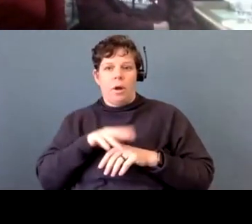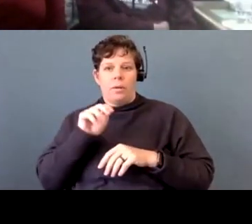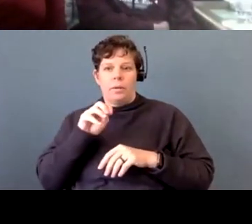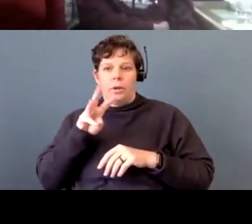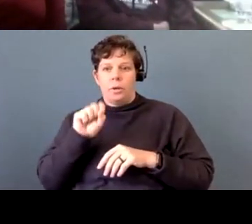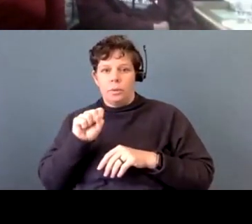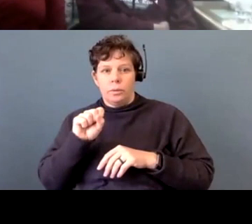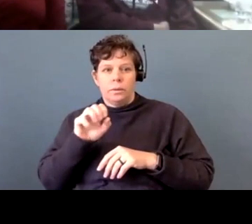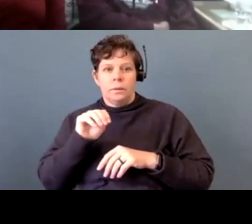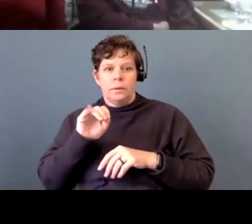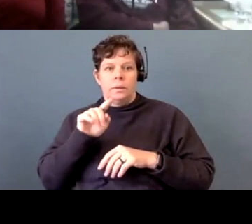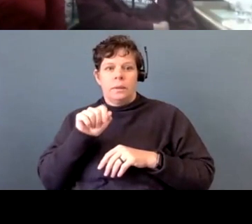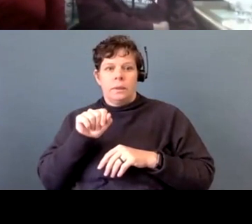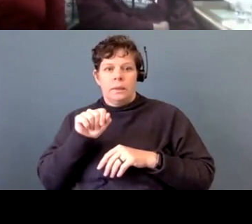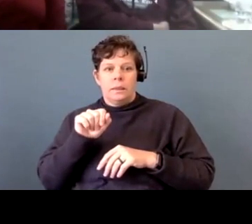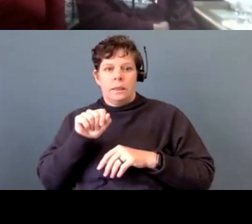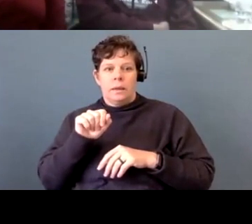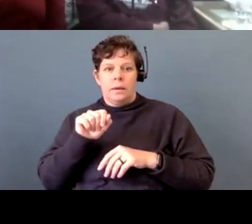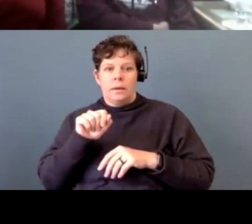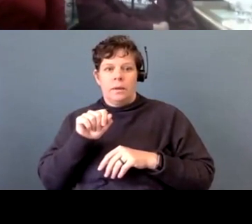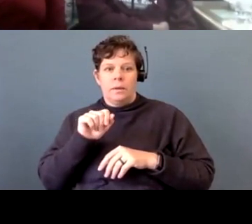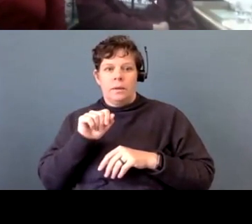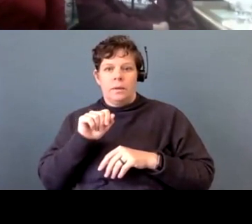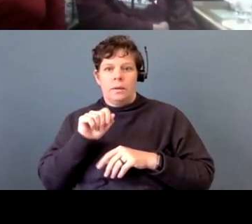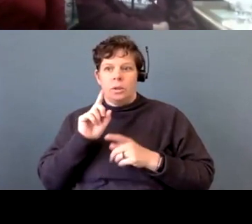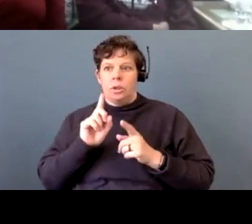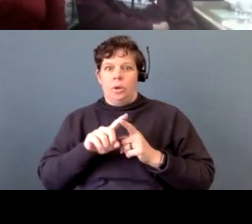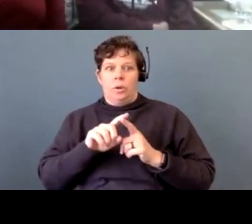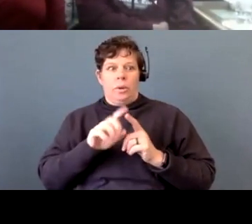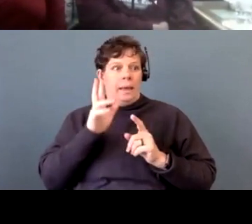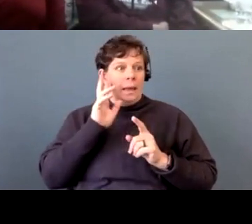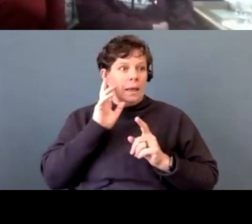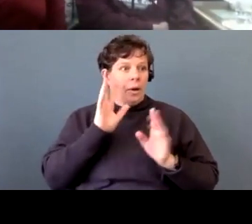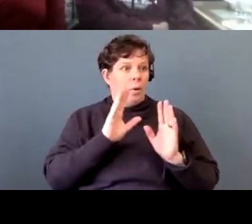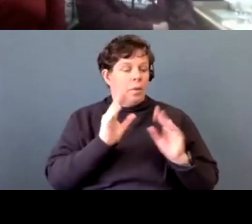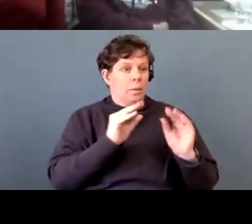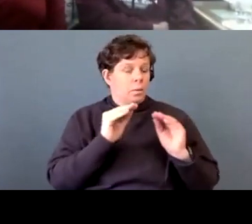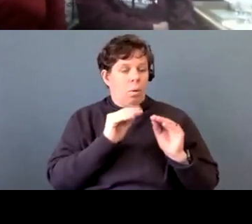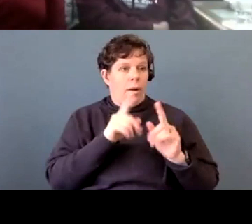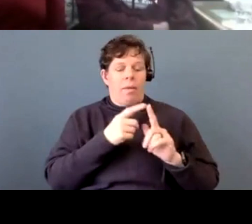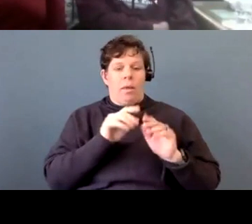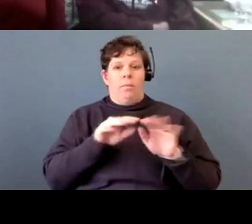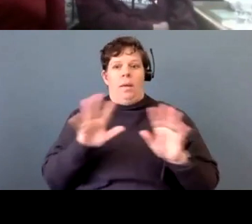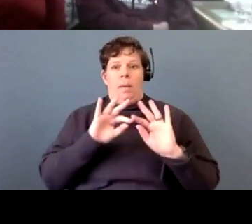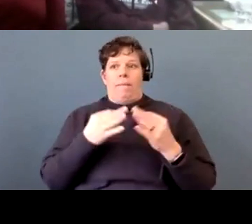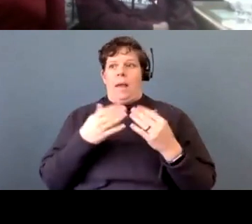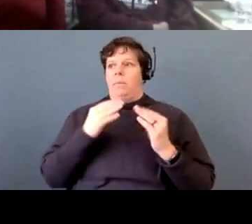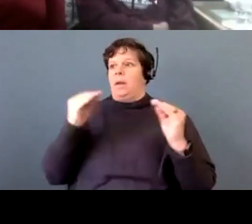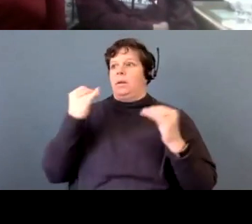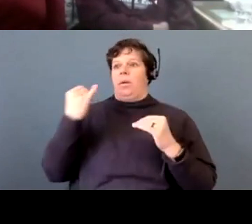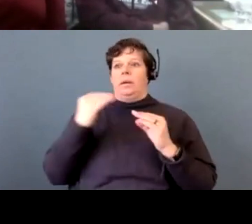not want the media to take a hold of this and spread it out to my family and then have them sitting there without any support.